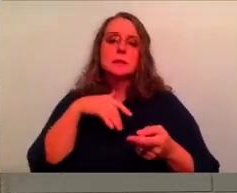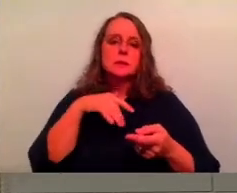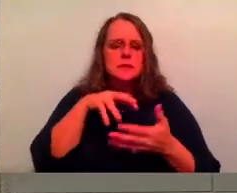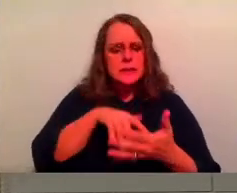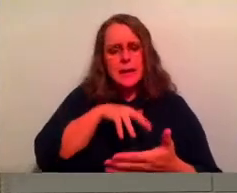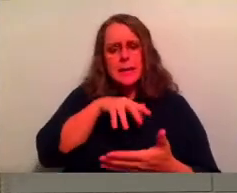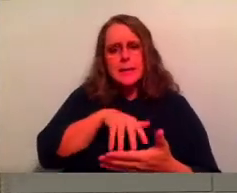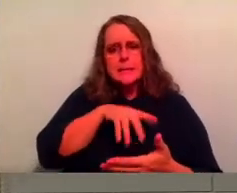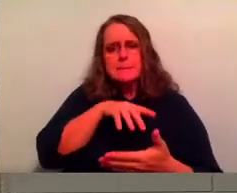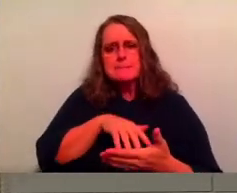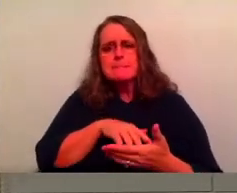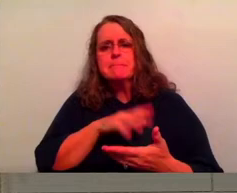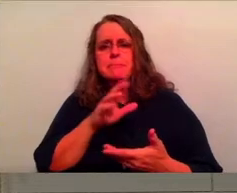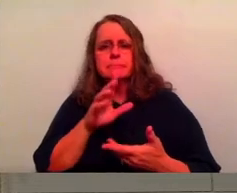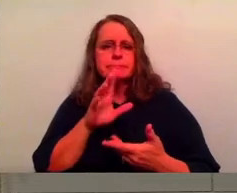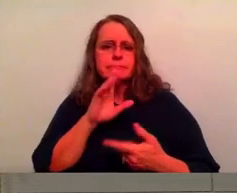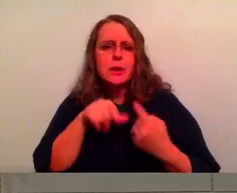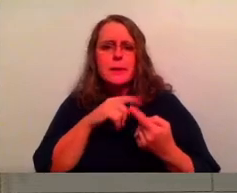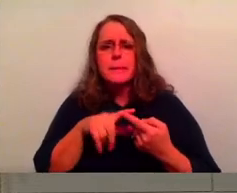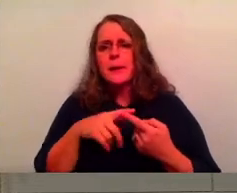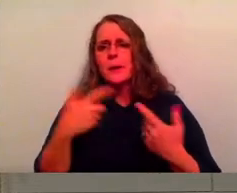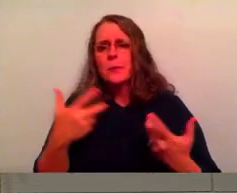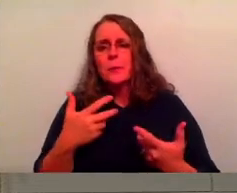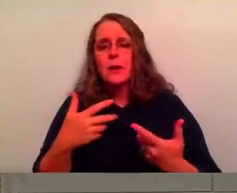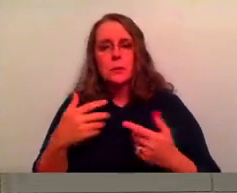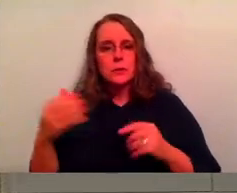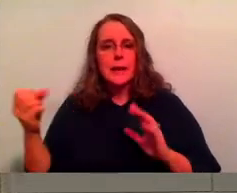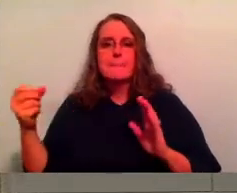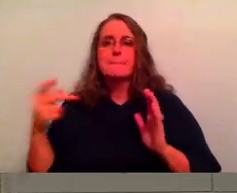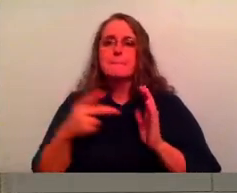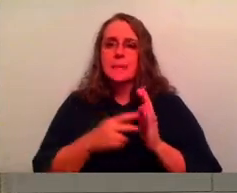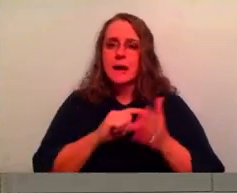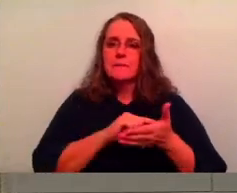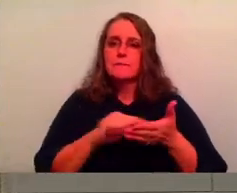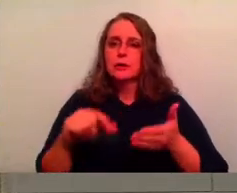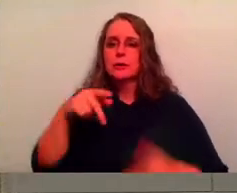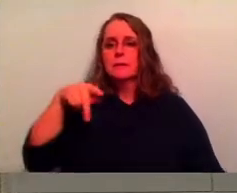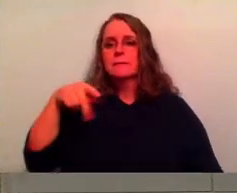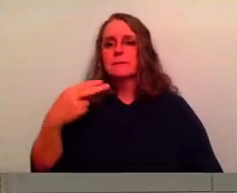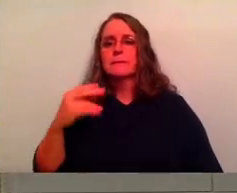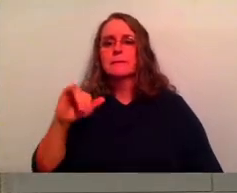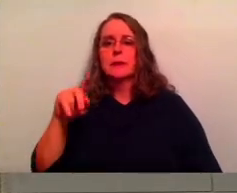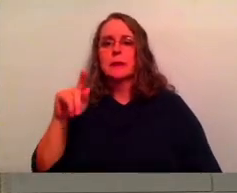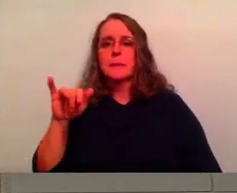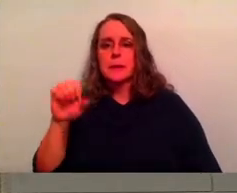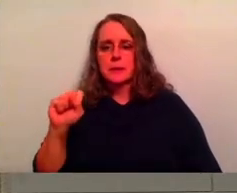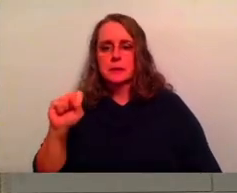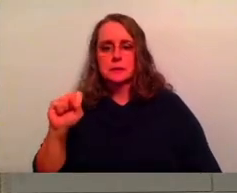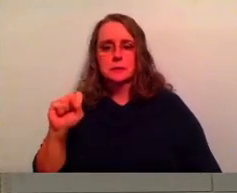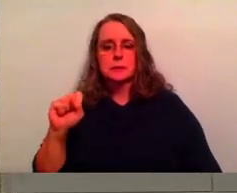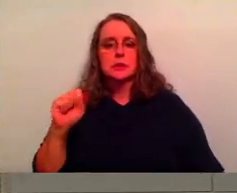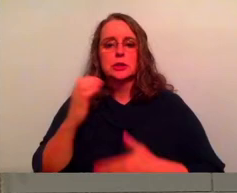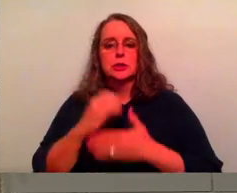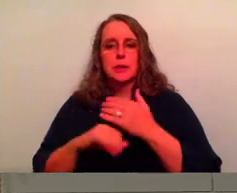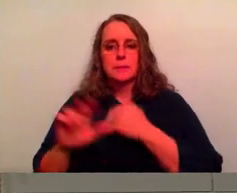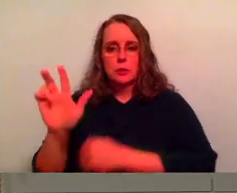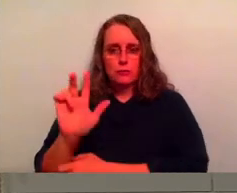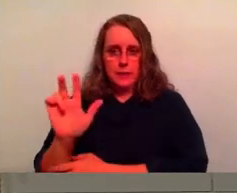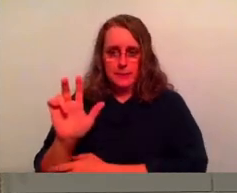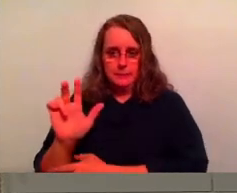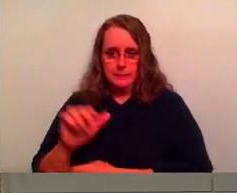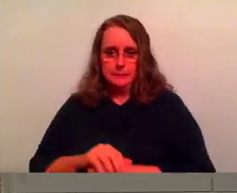exactly what we were going to talk about, we kept coming back to this verse in Philippians. Uh, so we're going to be in Philippians three if you want to get there.